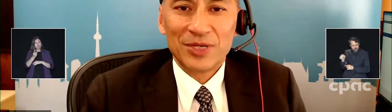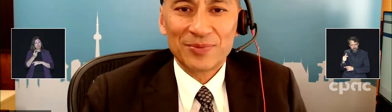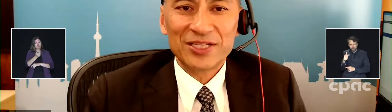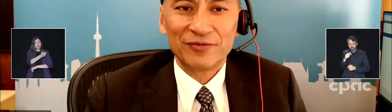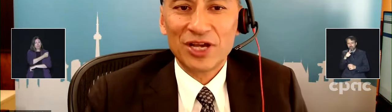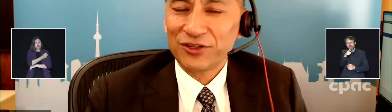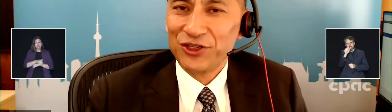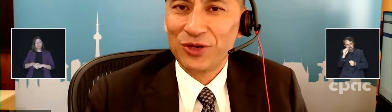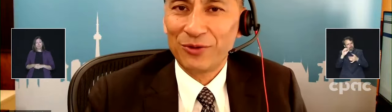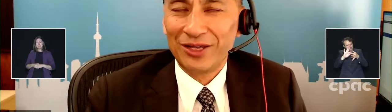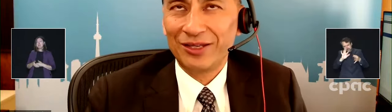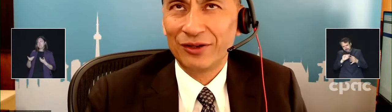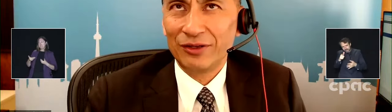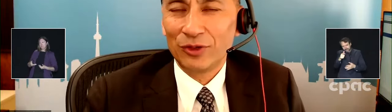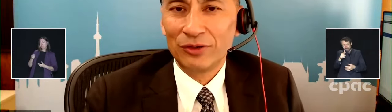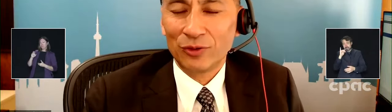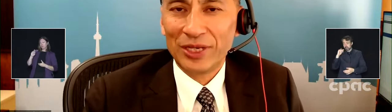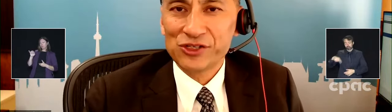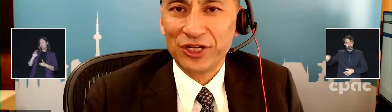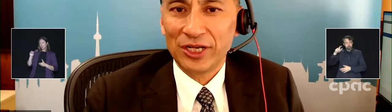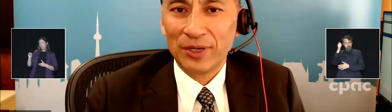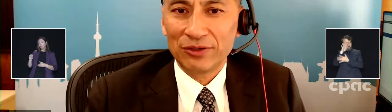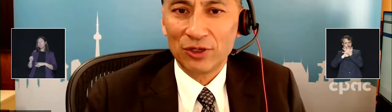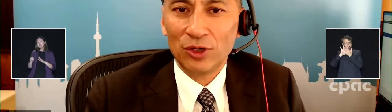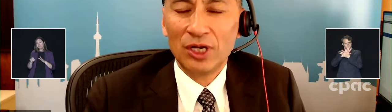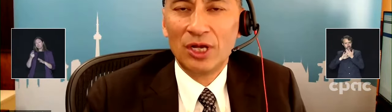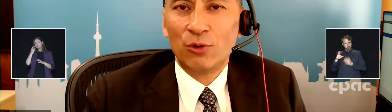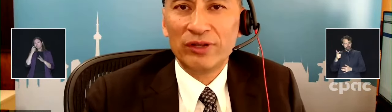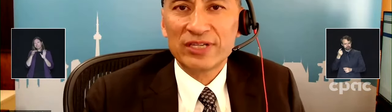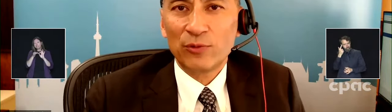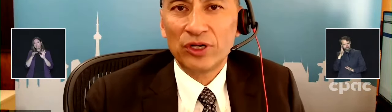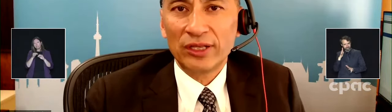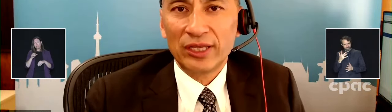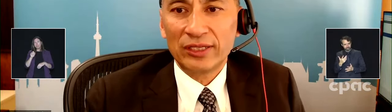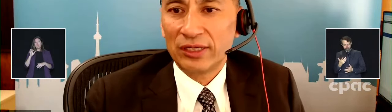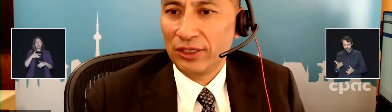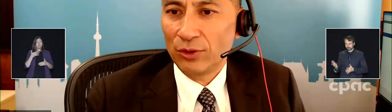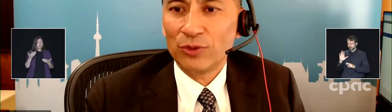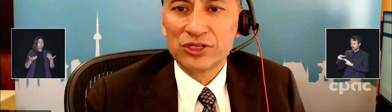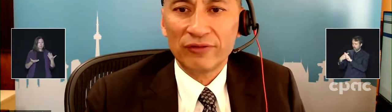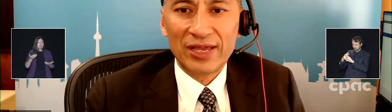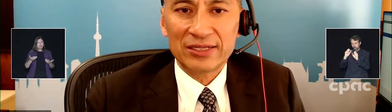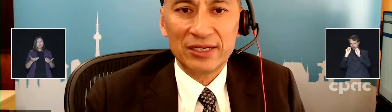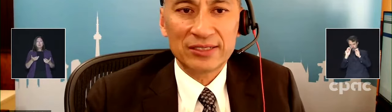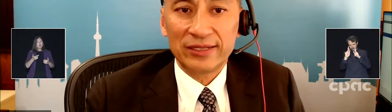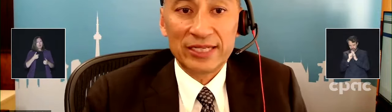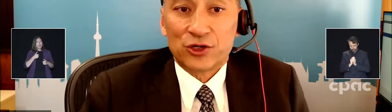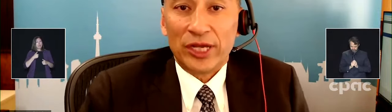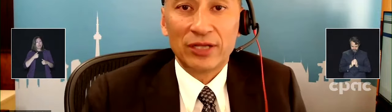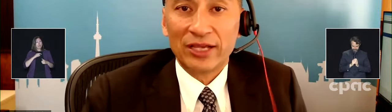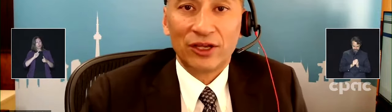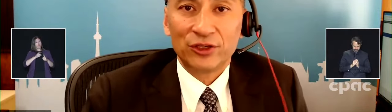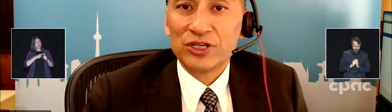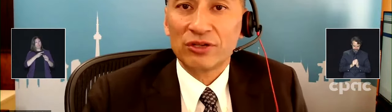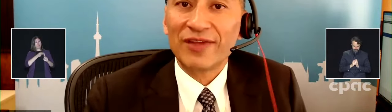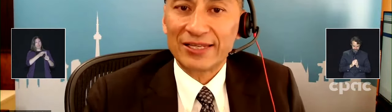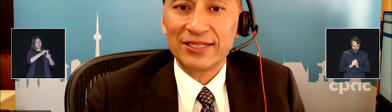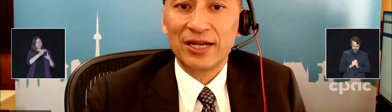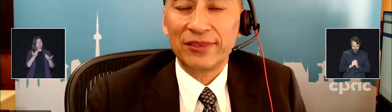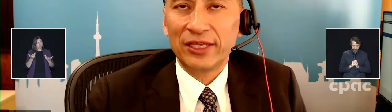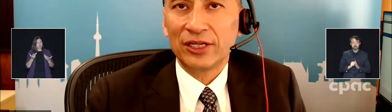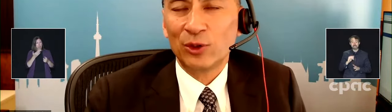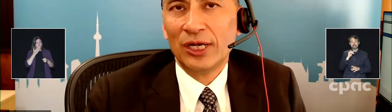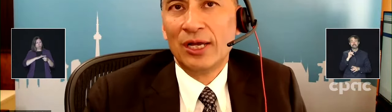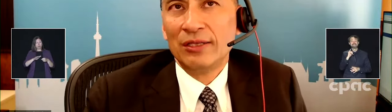Maybe it's myself, Dr. New, you were mentioning about, oh, what if someone got that original vaccine, they say, that's great, I got the original